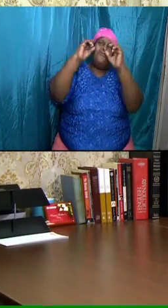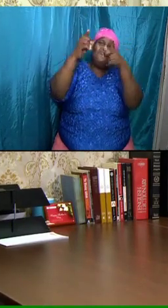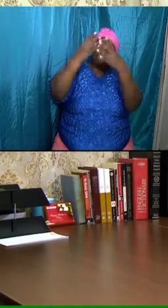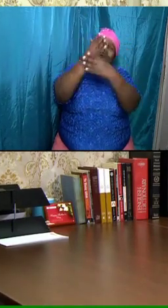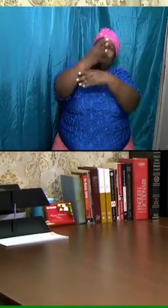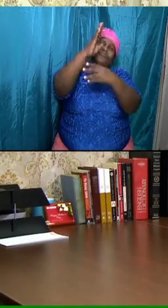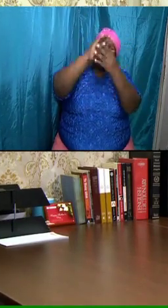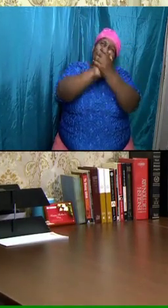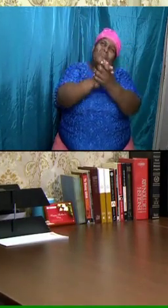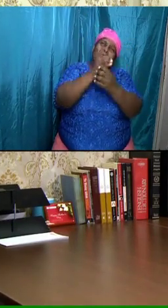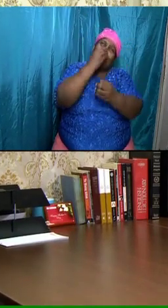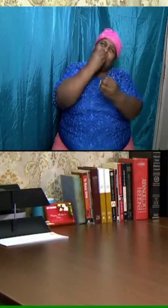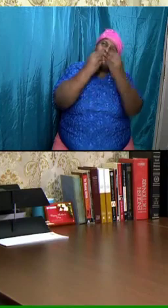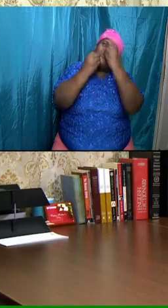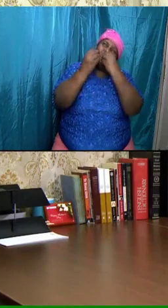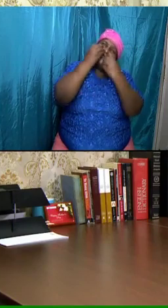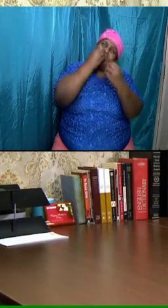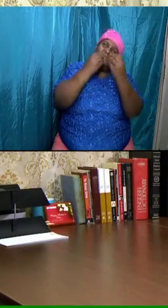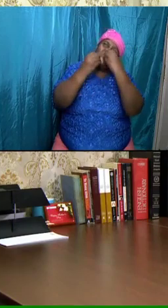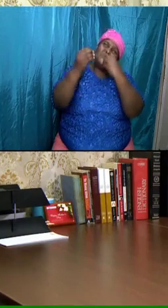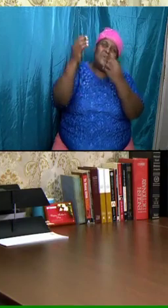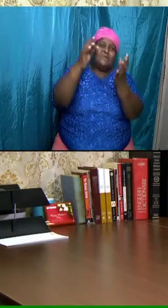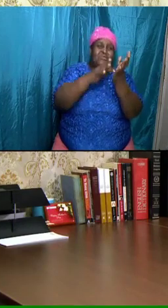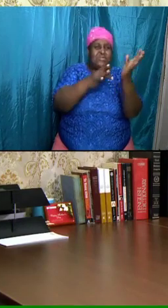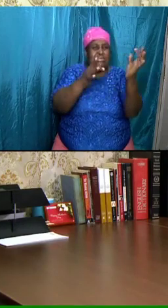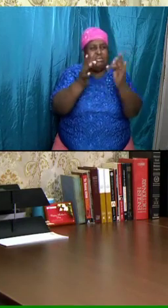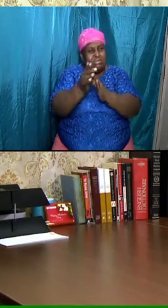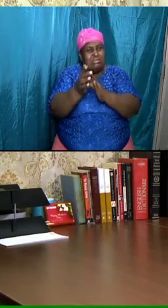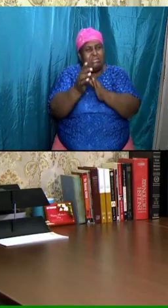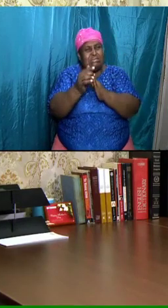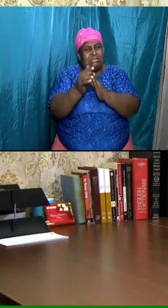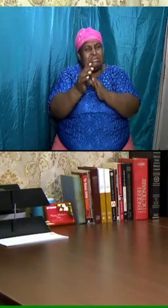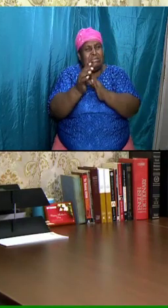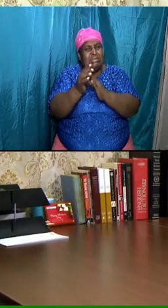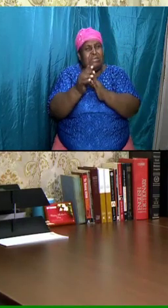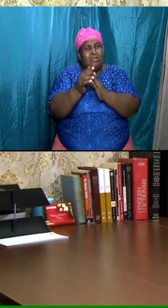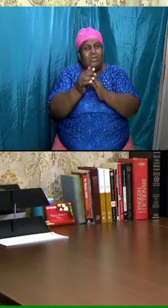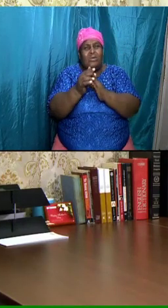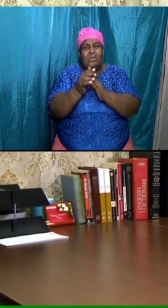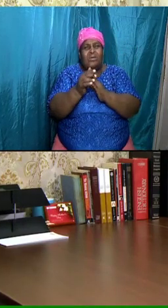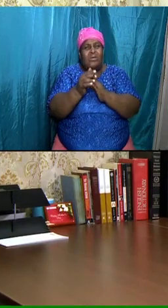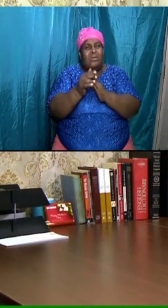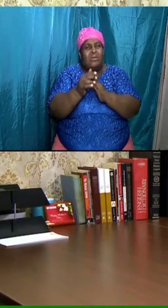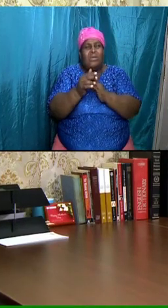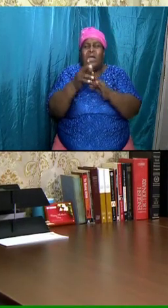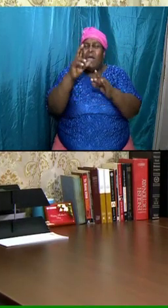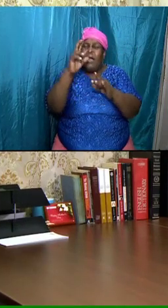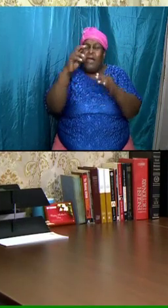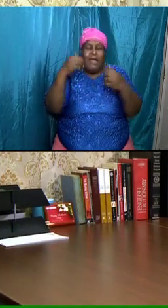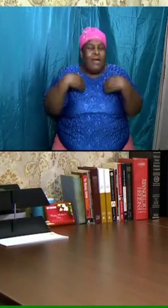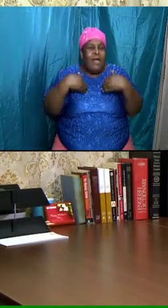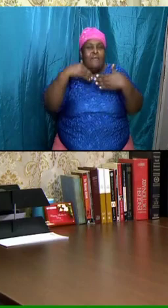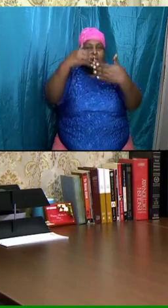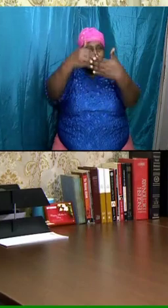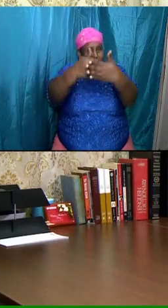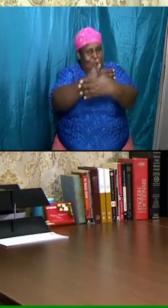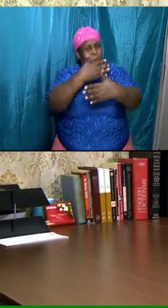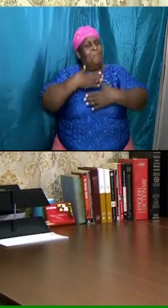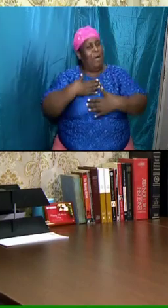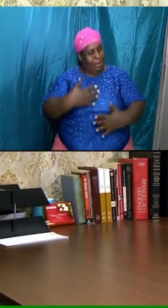unless you think that it is going to be just disembodied spirits we would have had a new body we